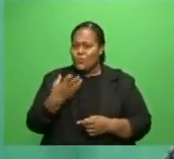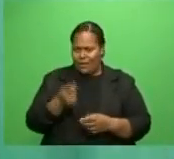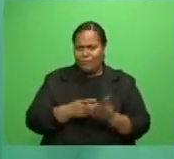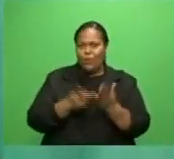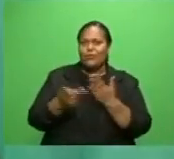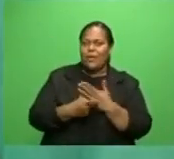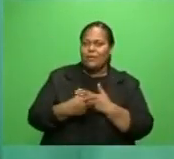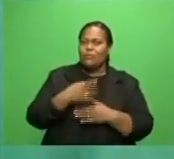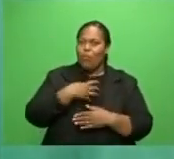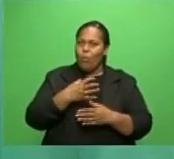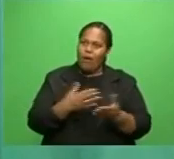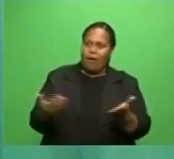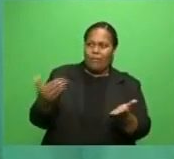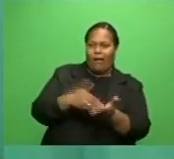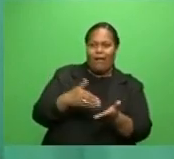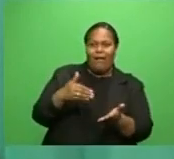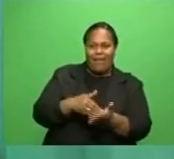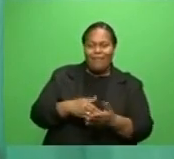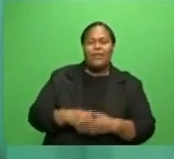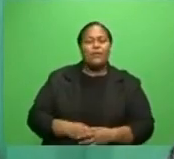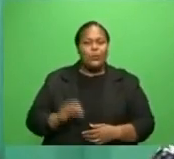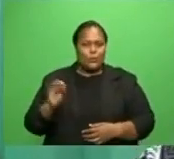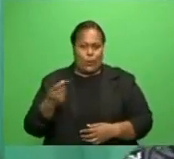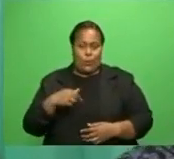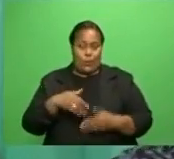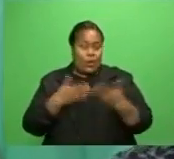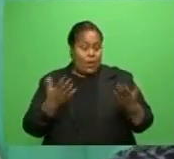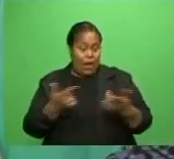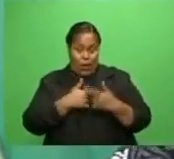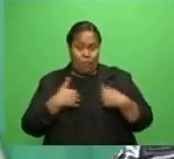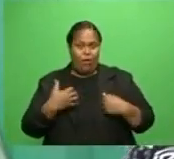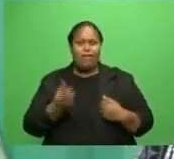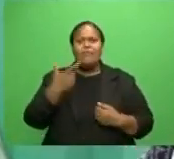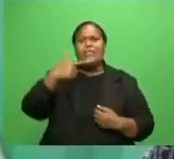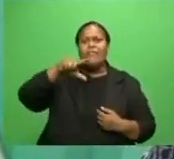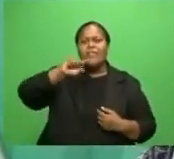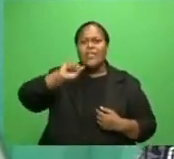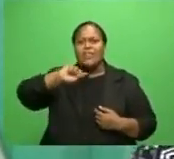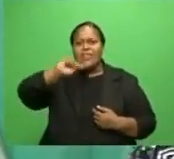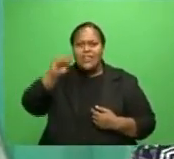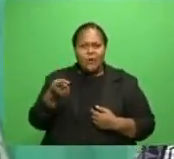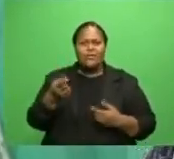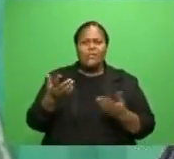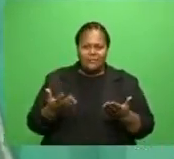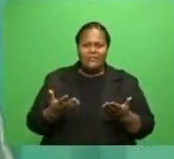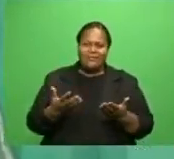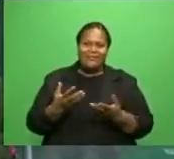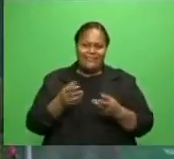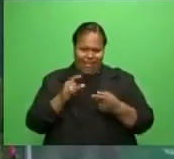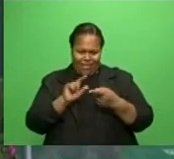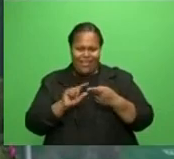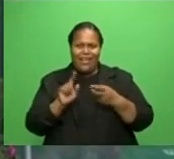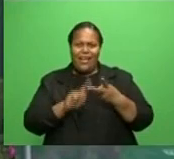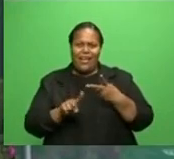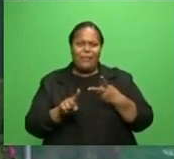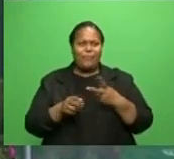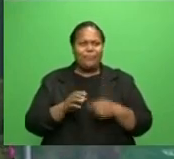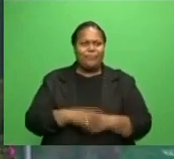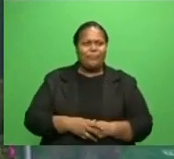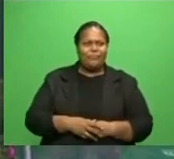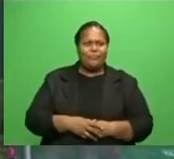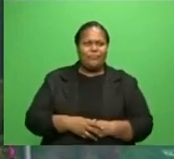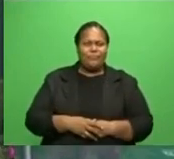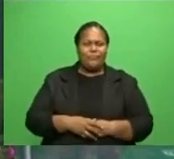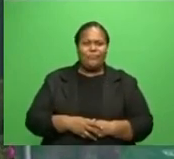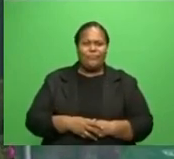and now we have 70,000 chili, we're having salary, we have a carrot plantation very soon